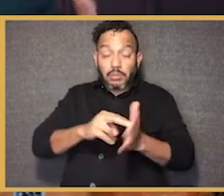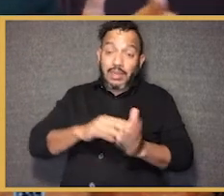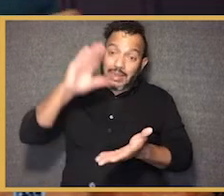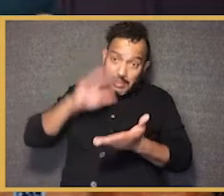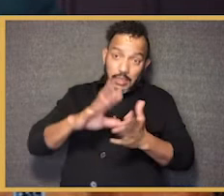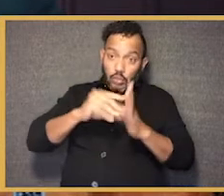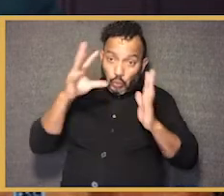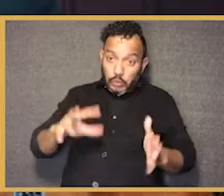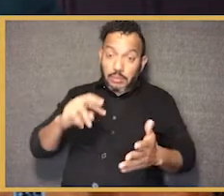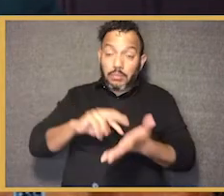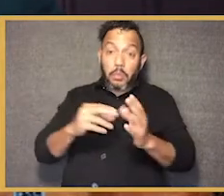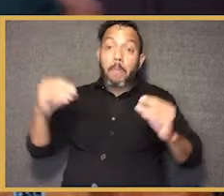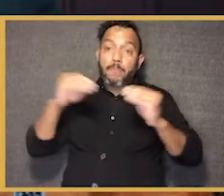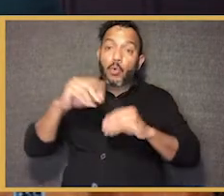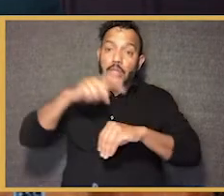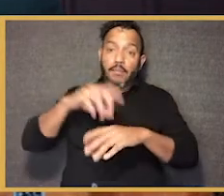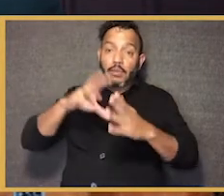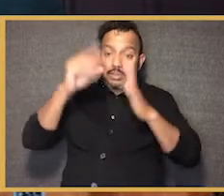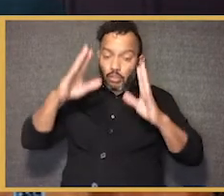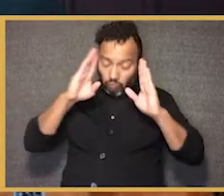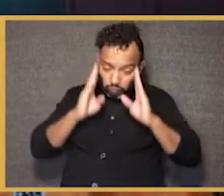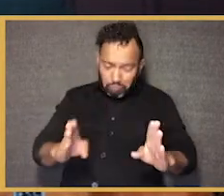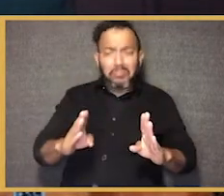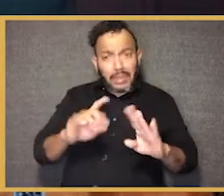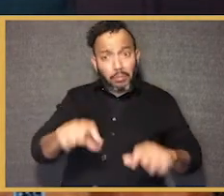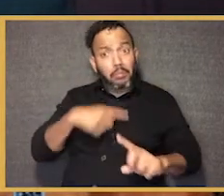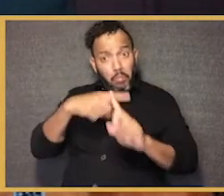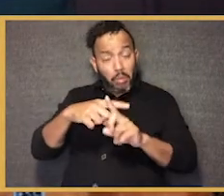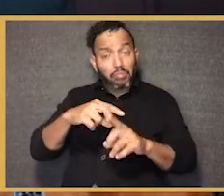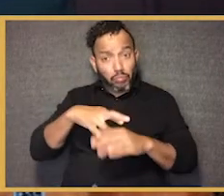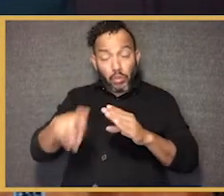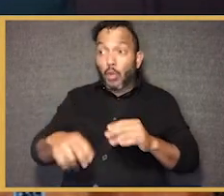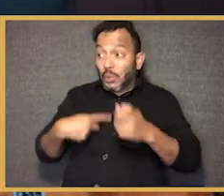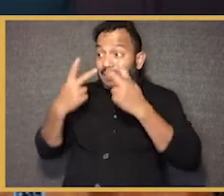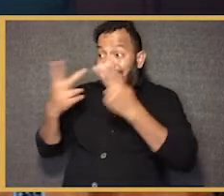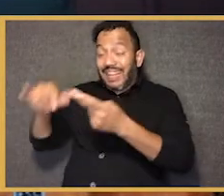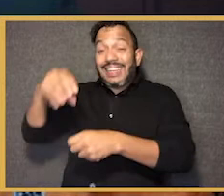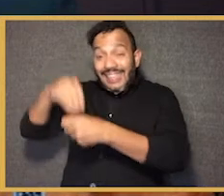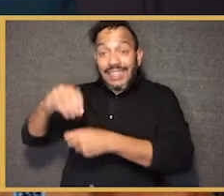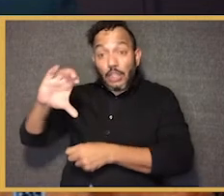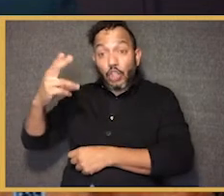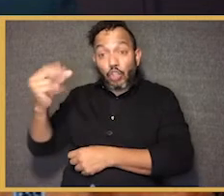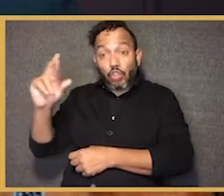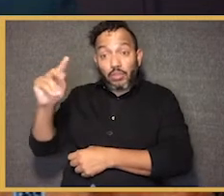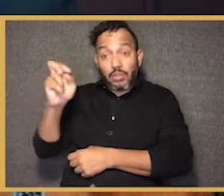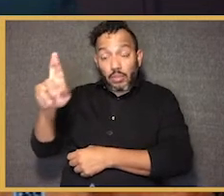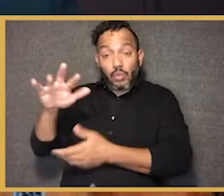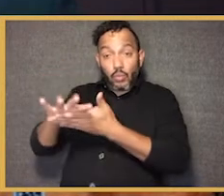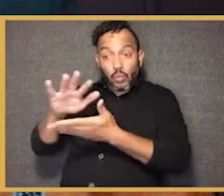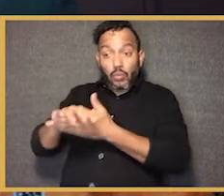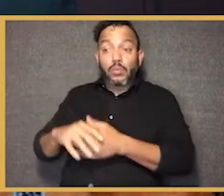schools with particular themes can be a positive contributor. And I think we've seen that with charters,